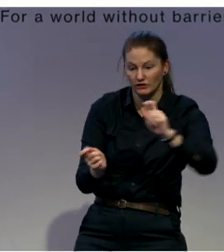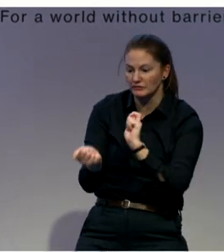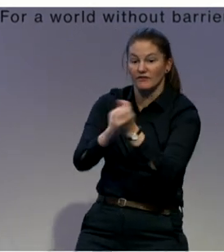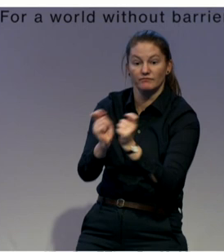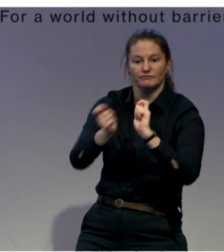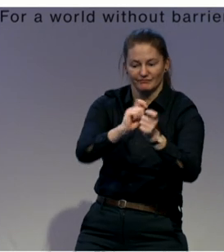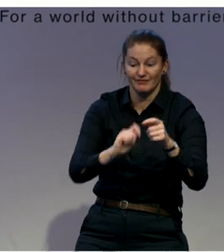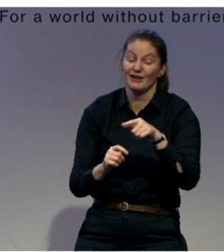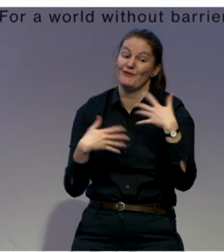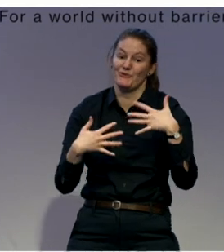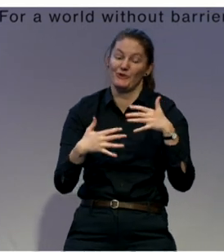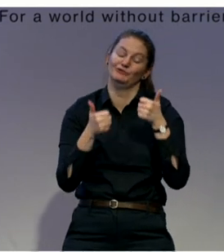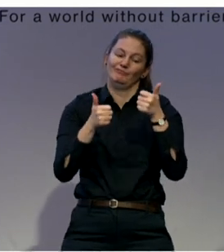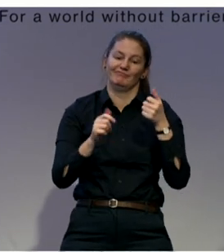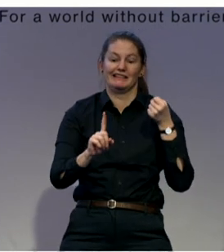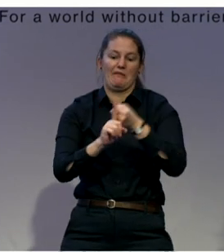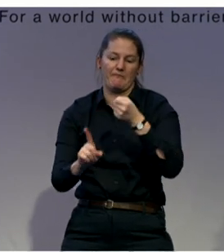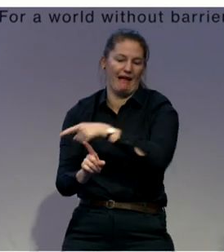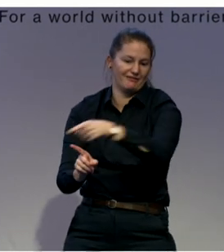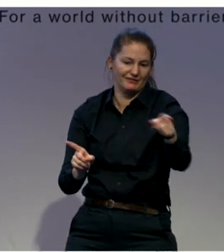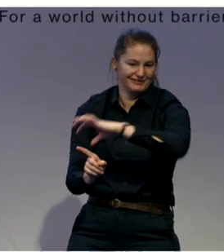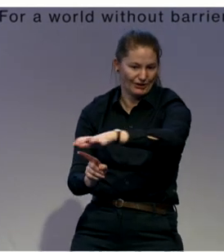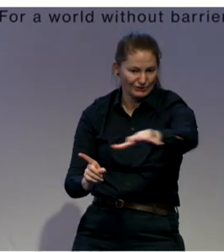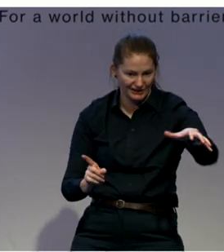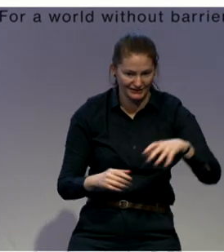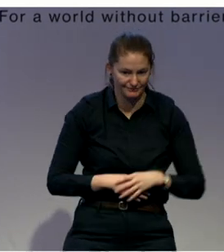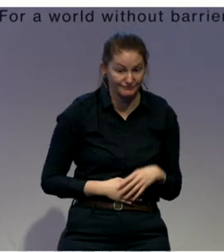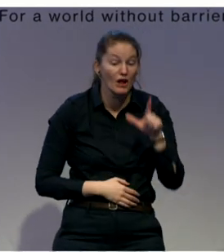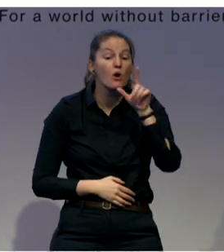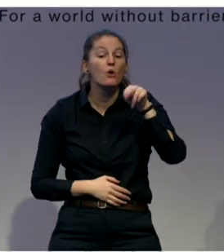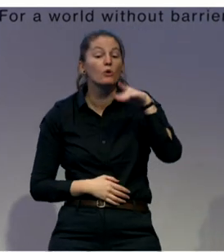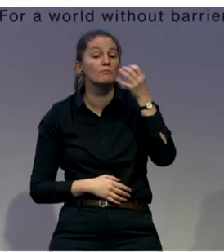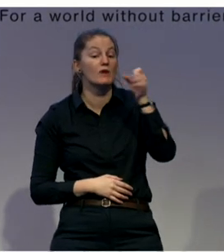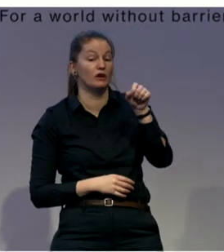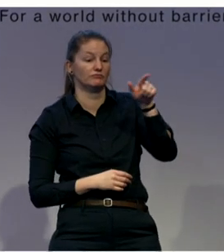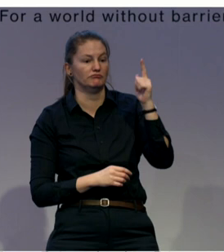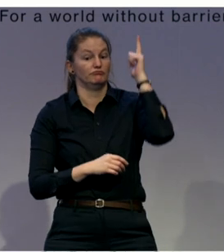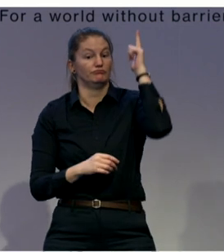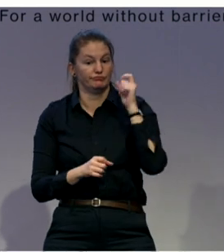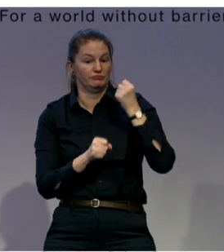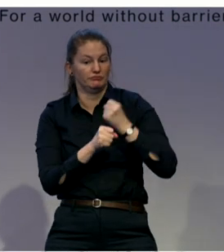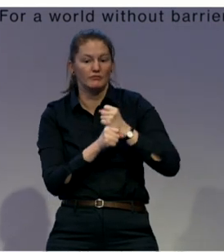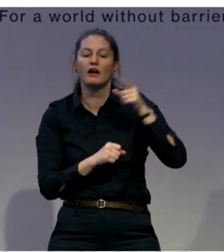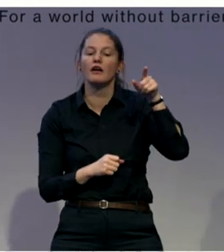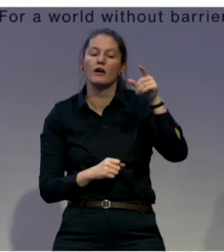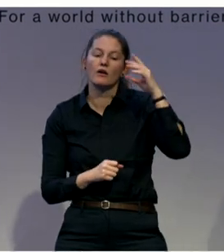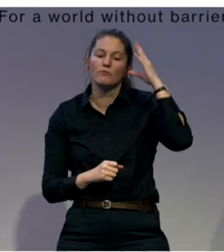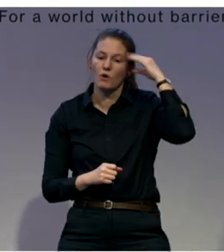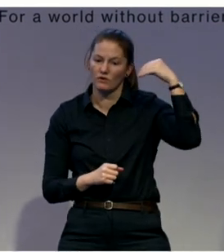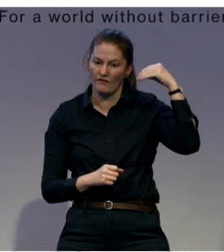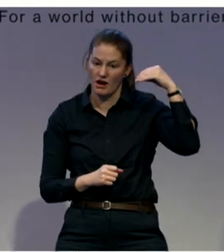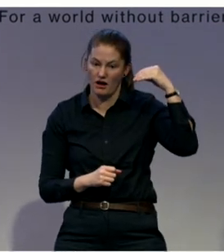So, Lumos began working in Moldova in 2006. Along with several other NGOs,